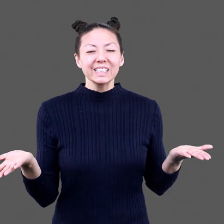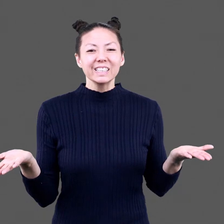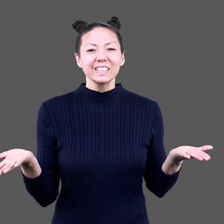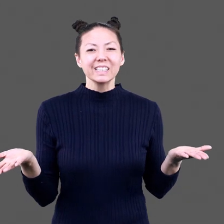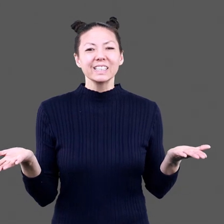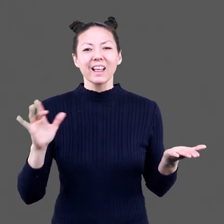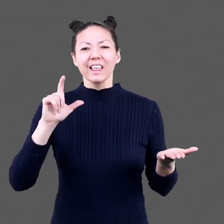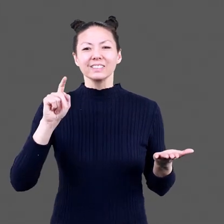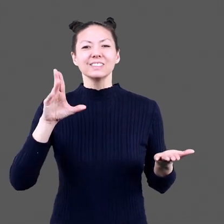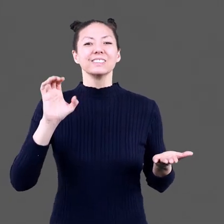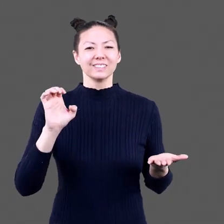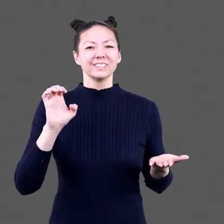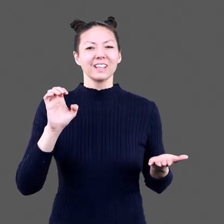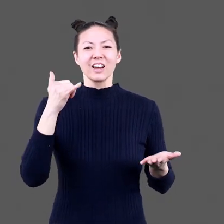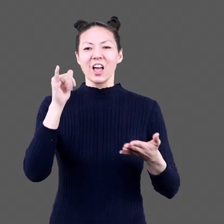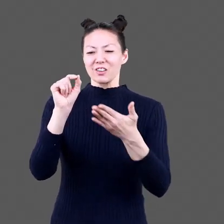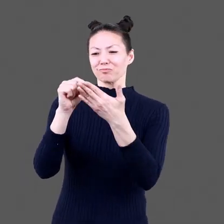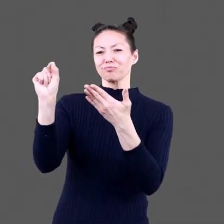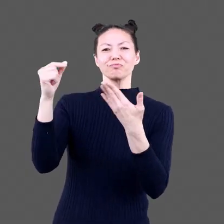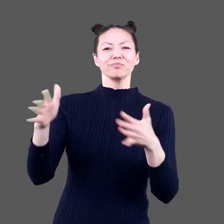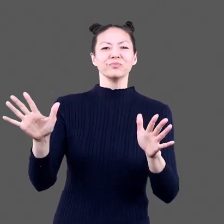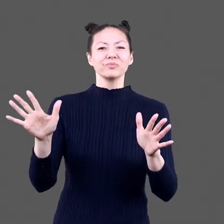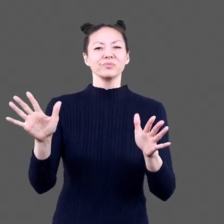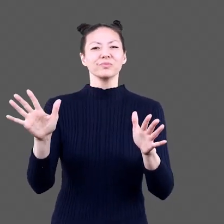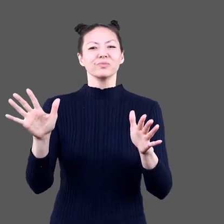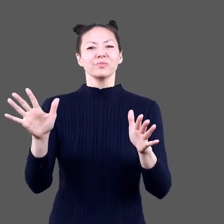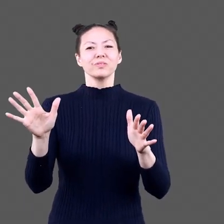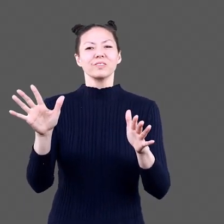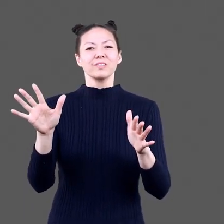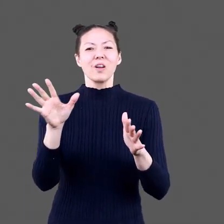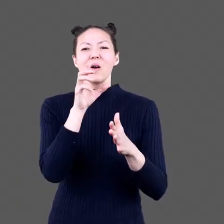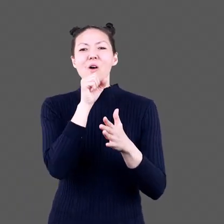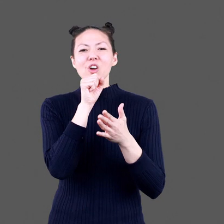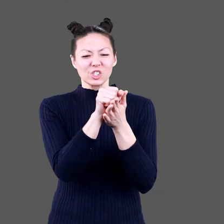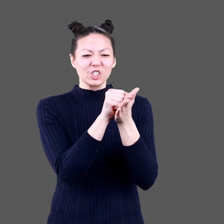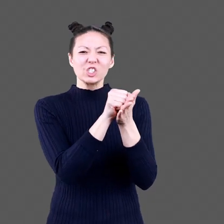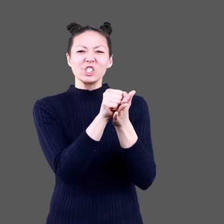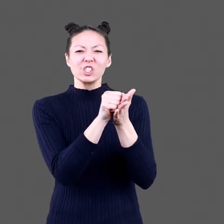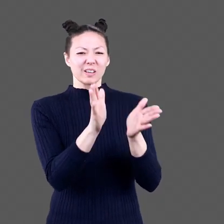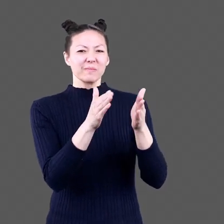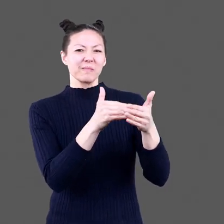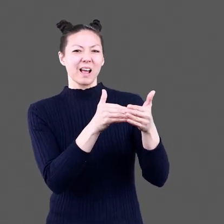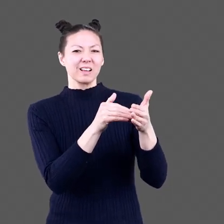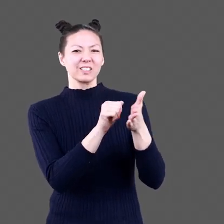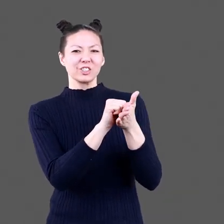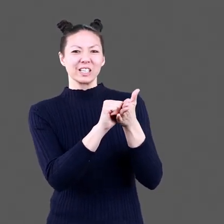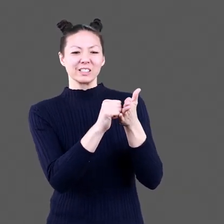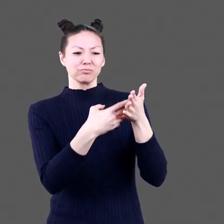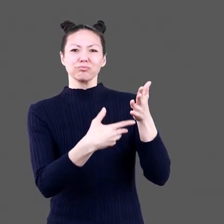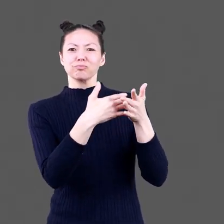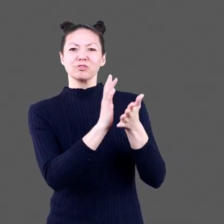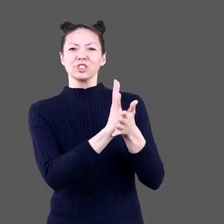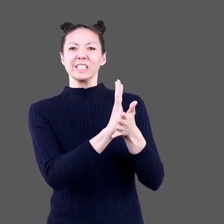Lettuce A yellow check mark covers shredded orange cheese Next to a block of cheese